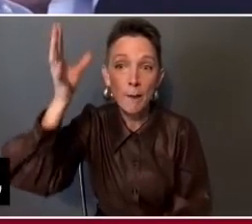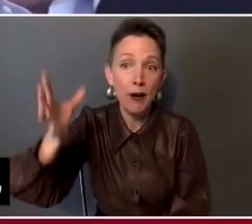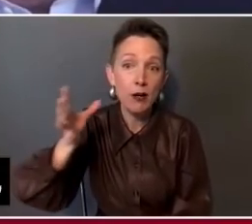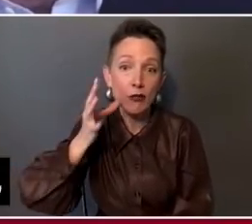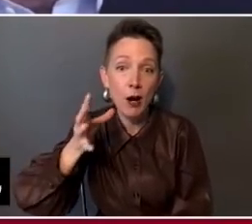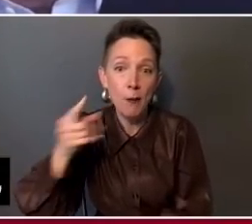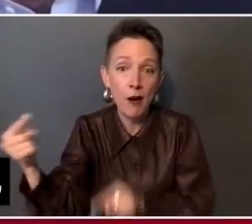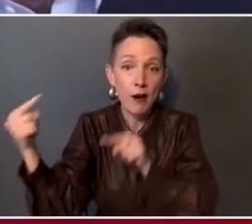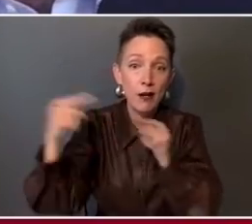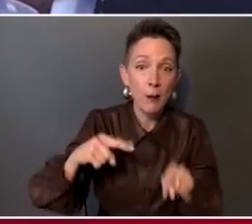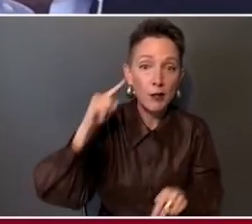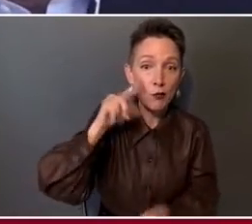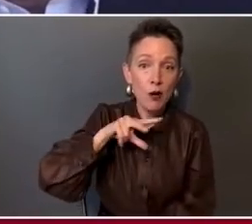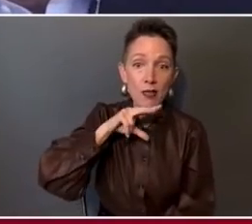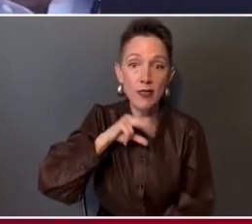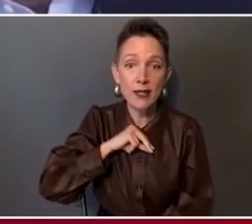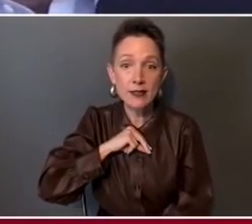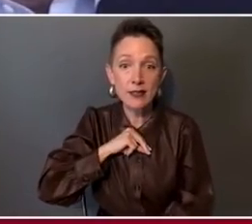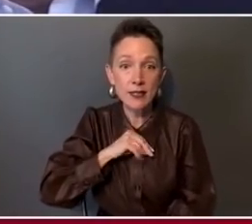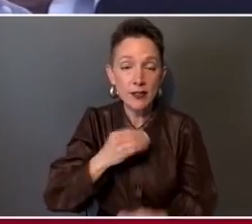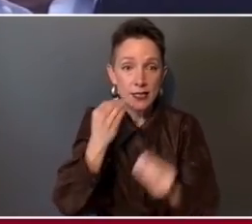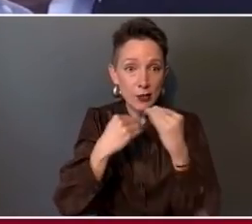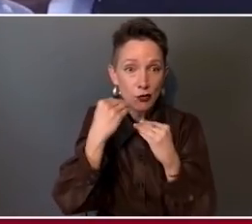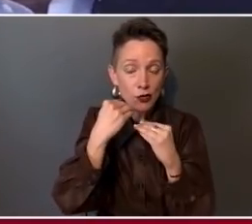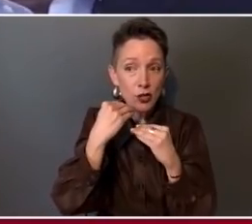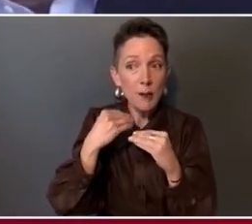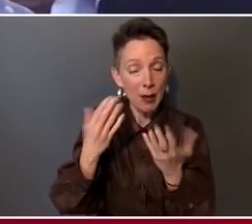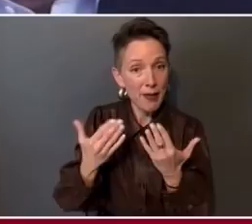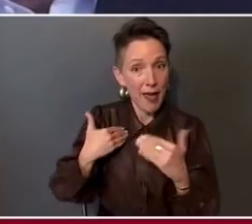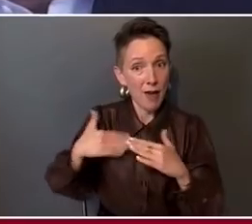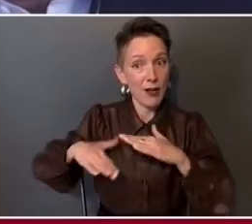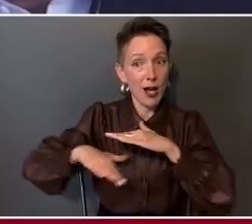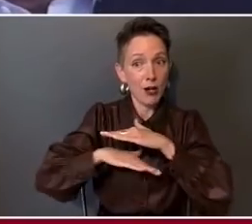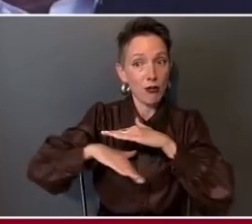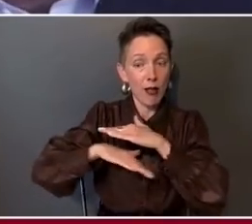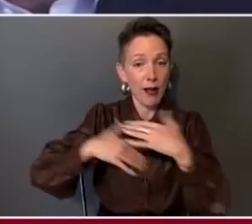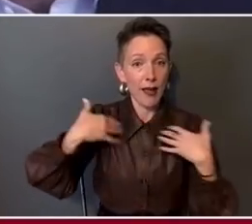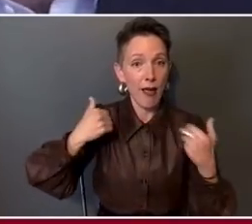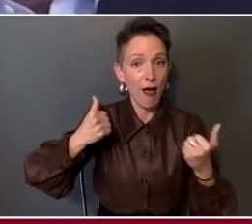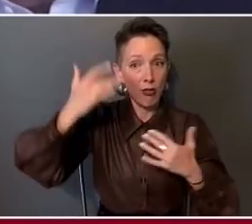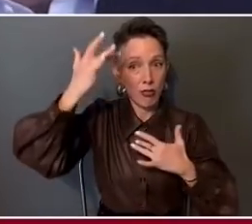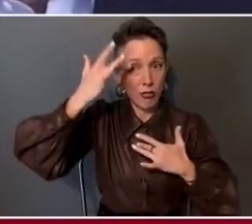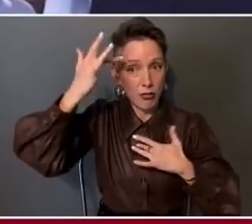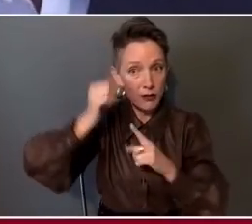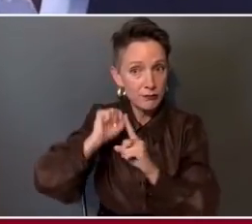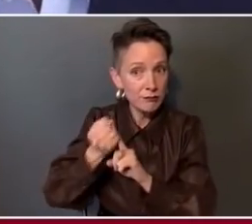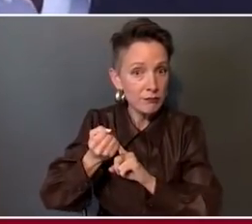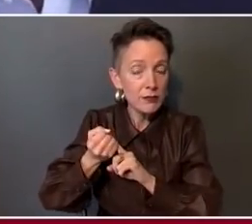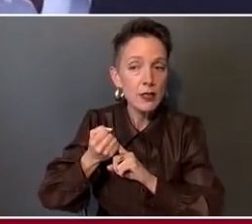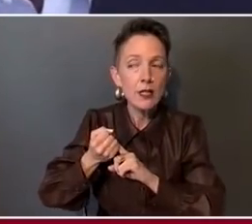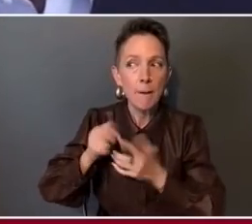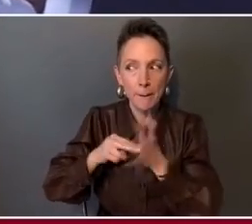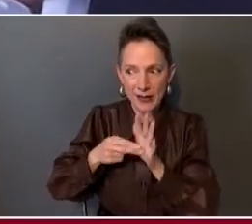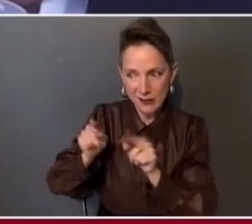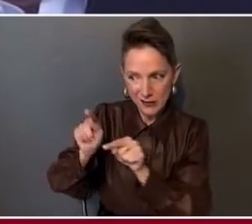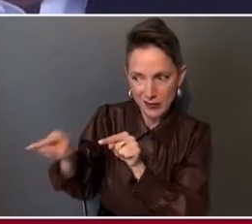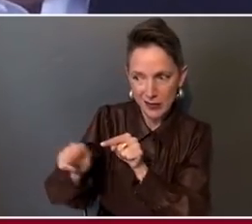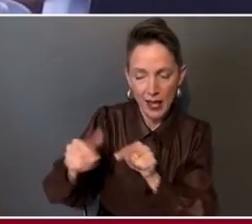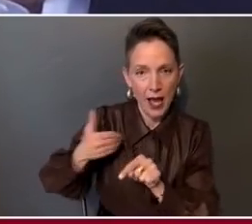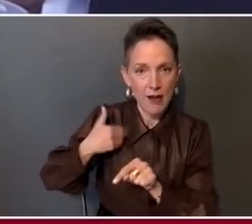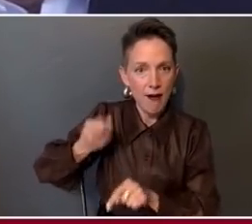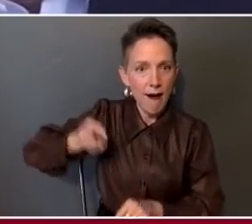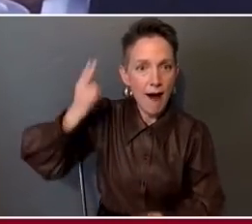Thanksgiving Day dinner, who may have an underlying health condition that would put them at high risk of having a serious